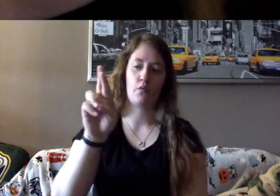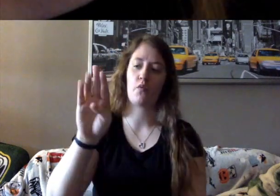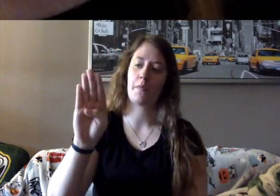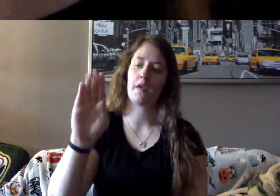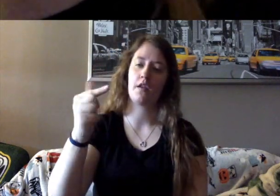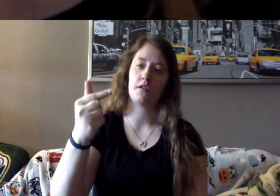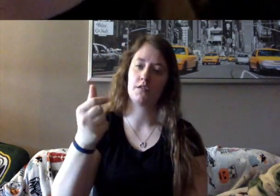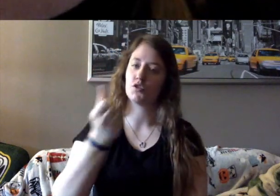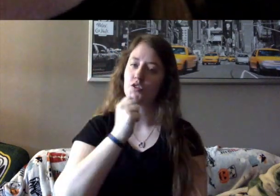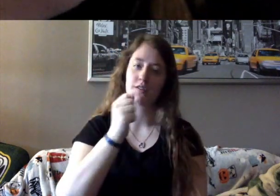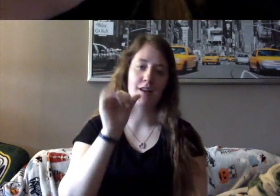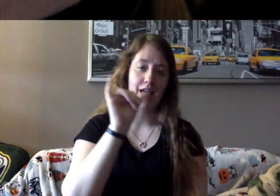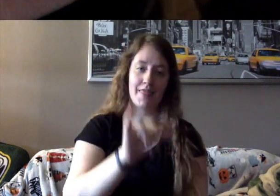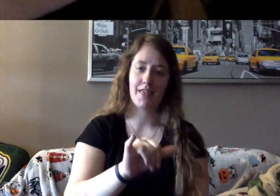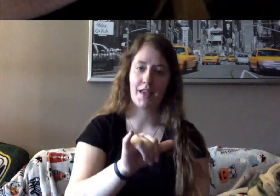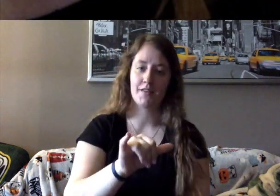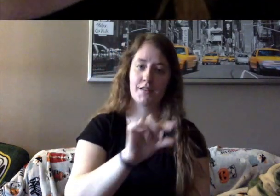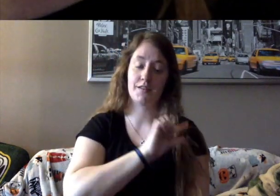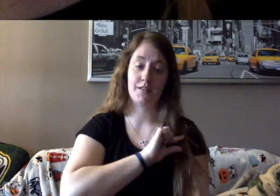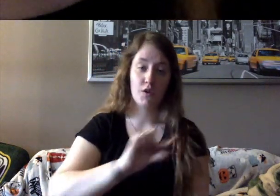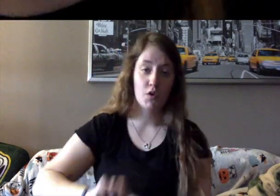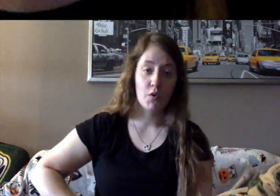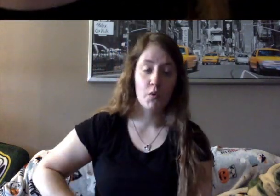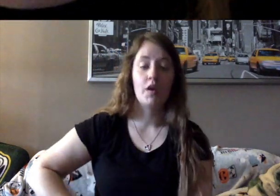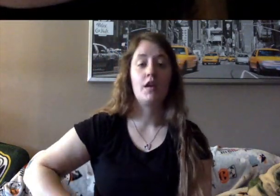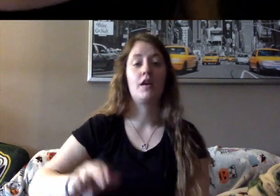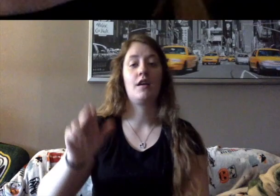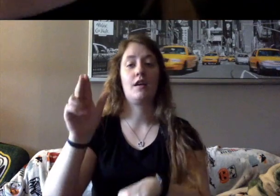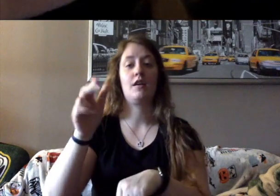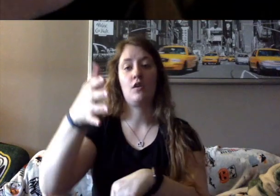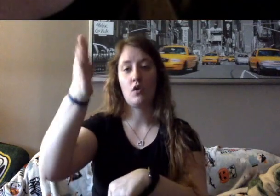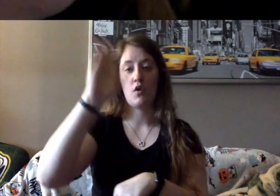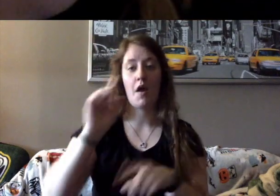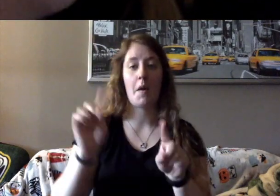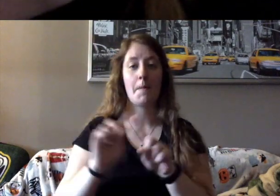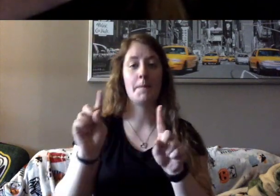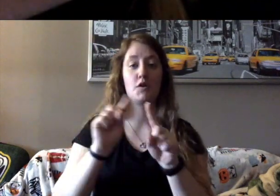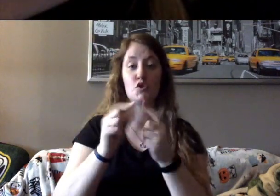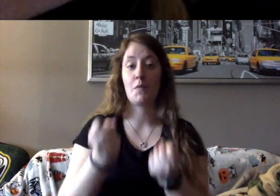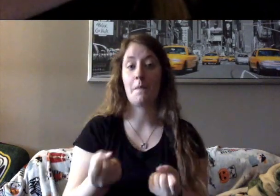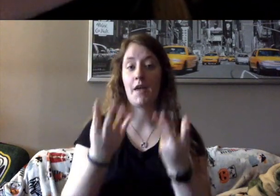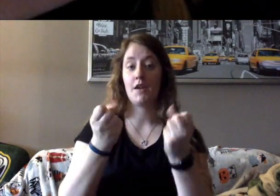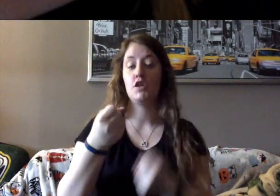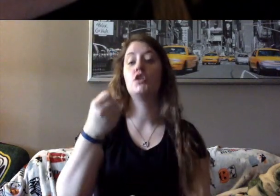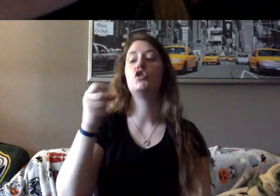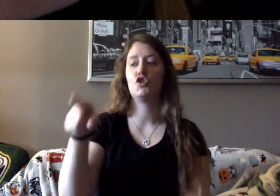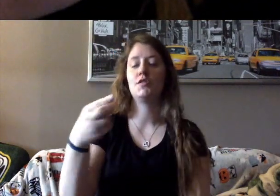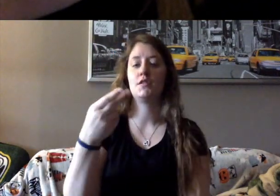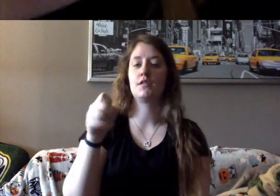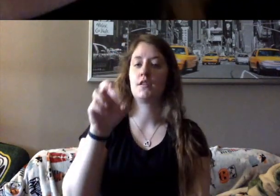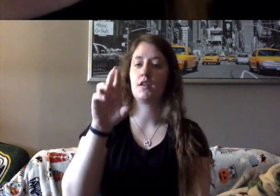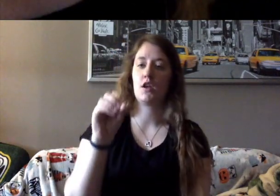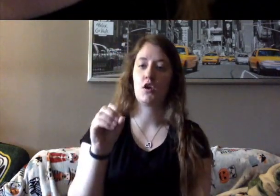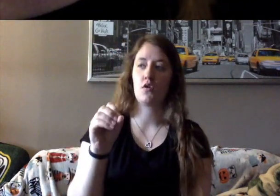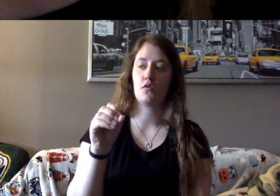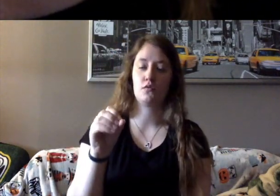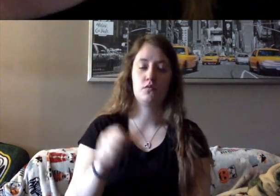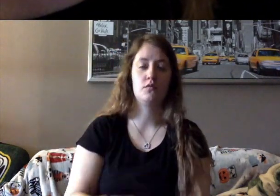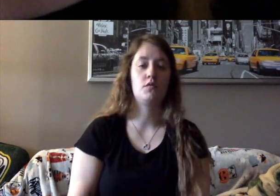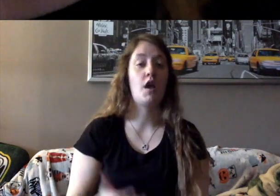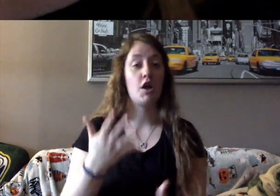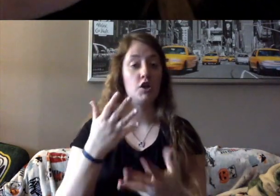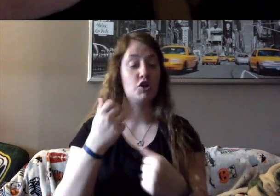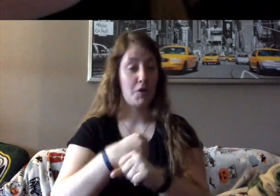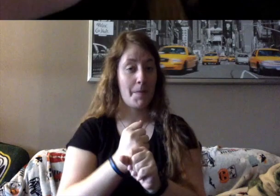a queen, or a goddess. But to many, she is a hero. She made change happen. And she has